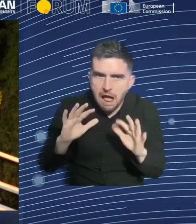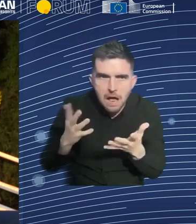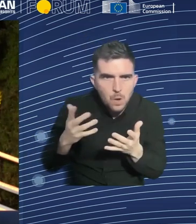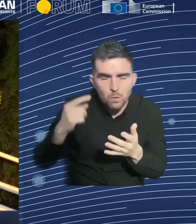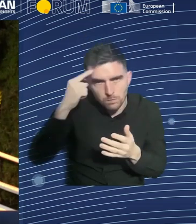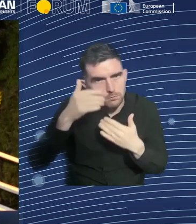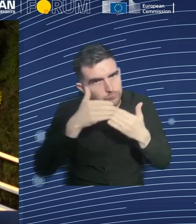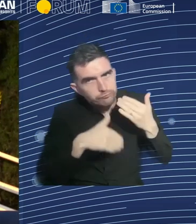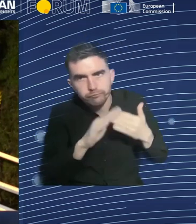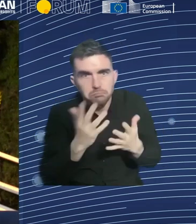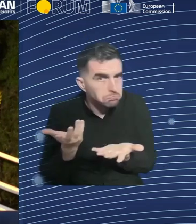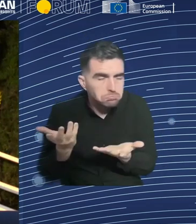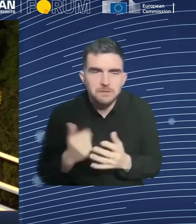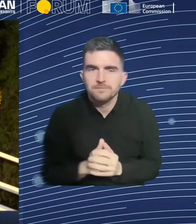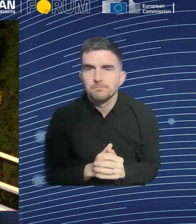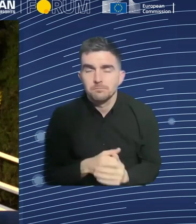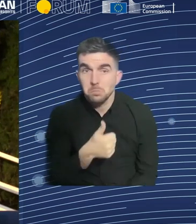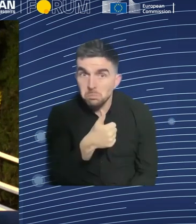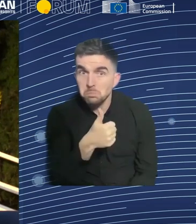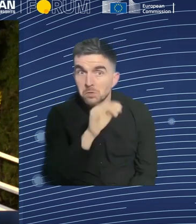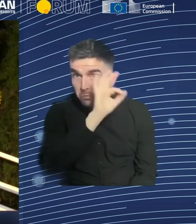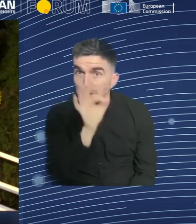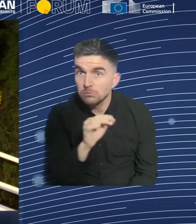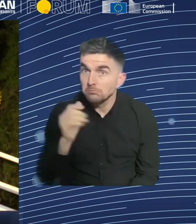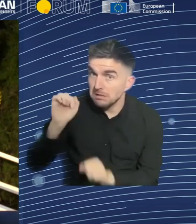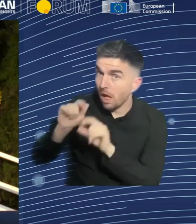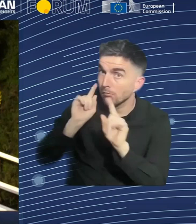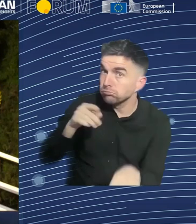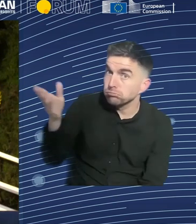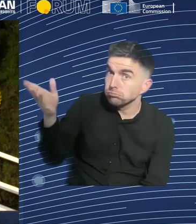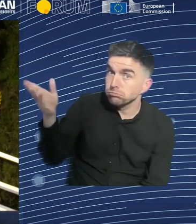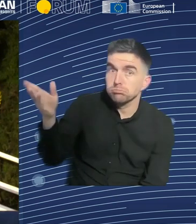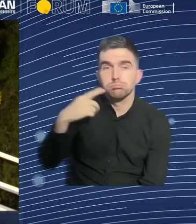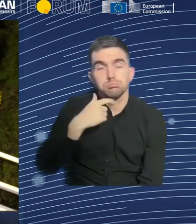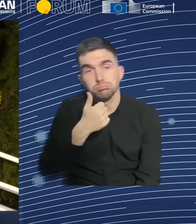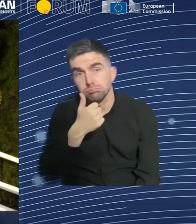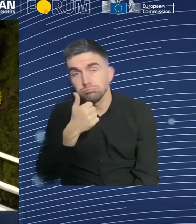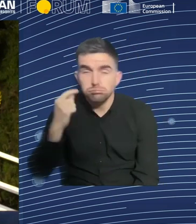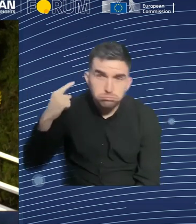Could you pick here? Could you hear me? Yes, yes. Excellent. Yeah, please.